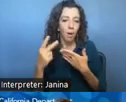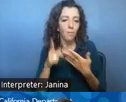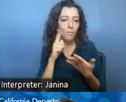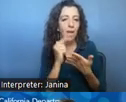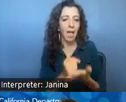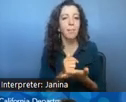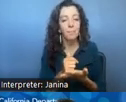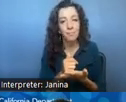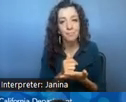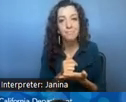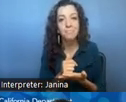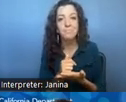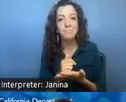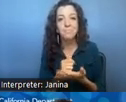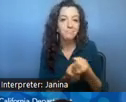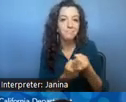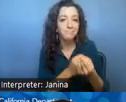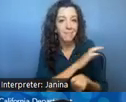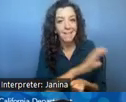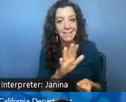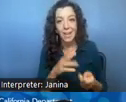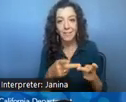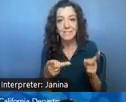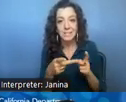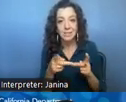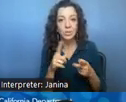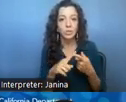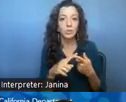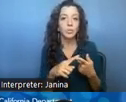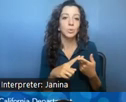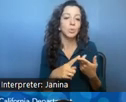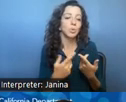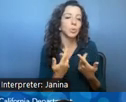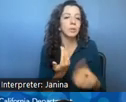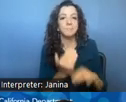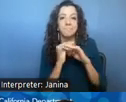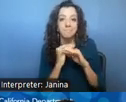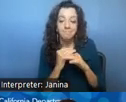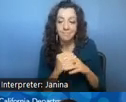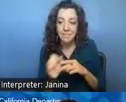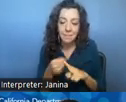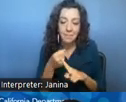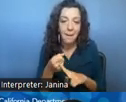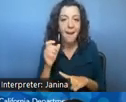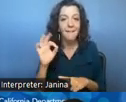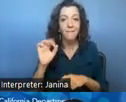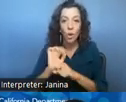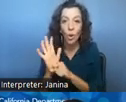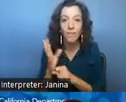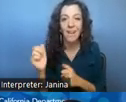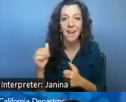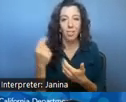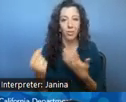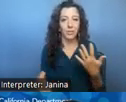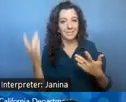uh to you know better withstand uh the effects of covid and other uh uh other diseases we we have